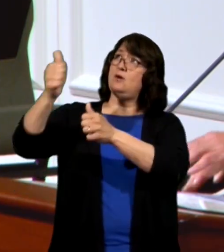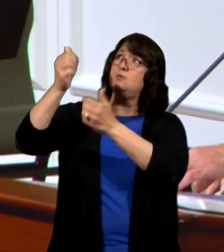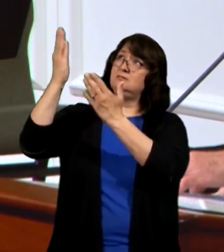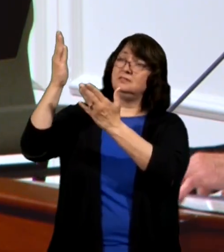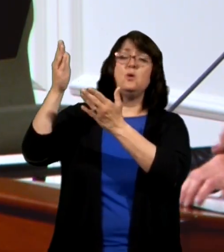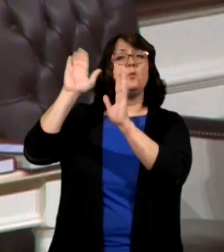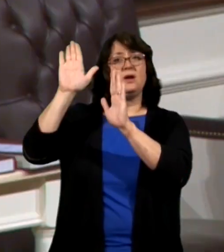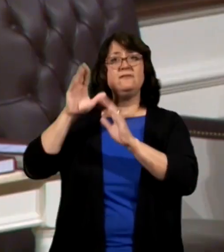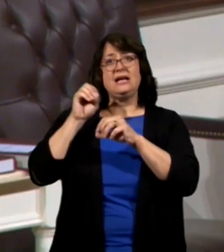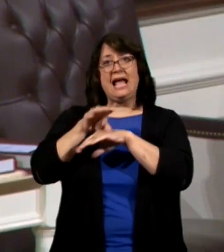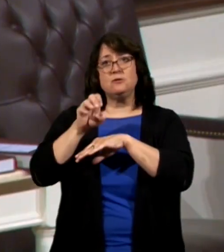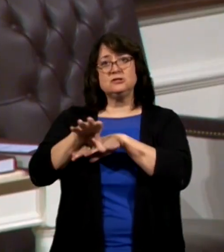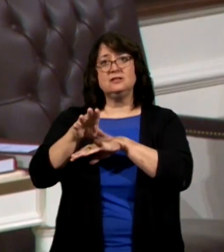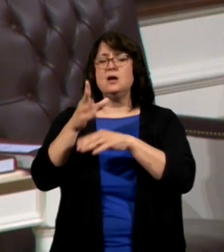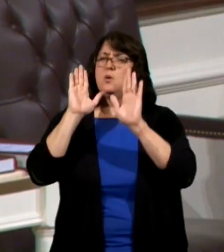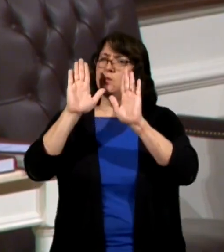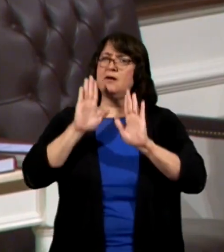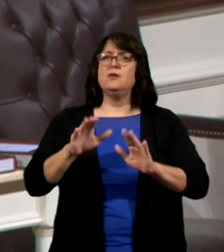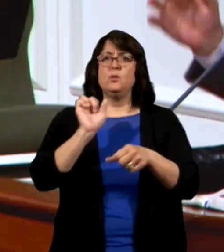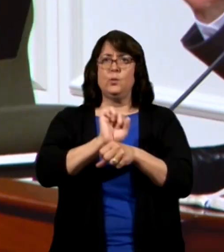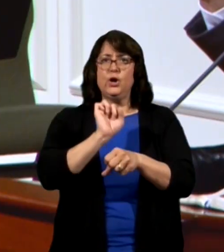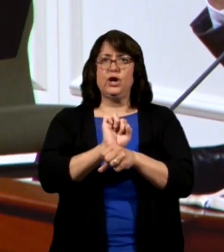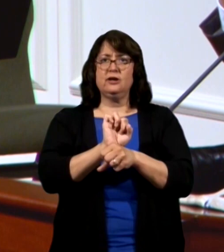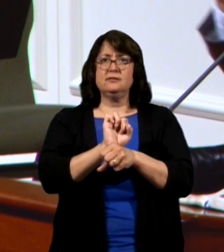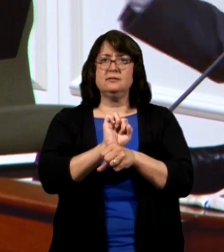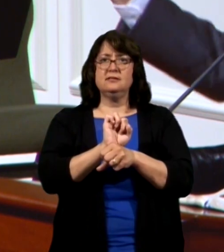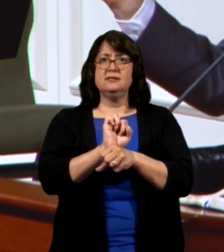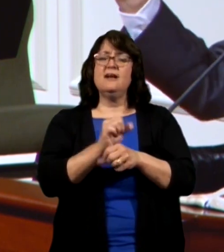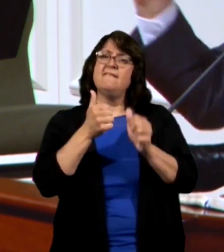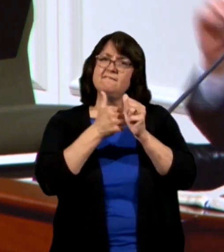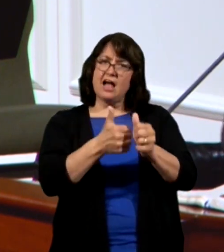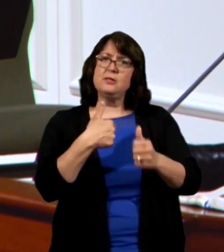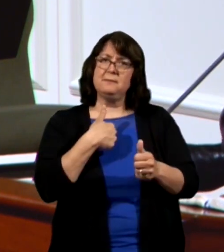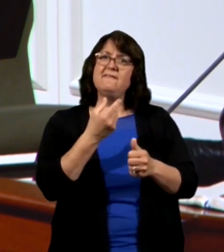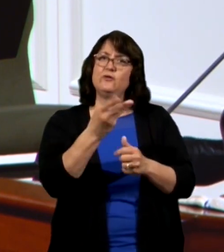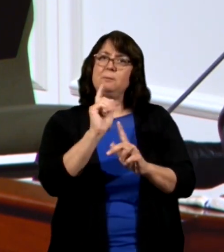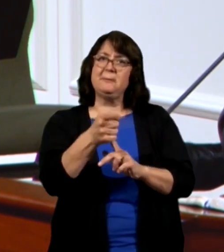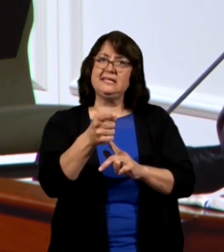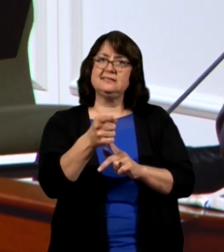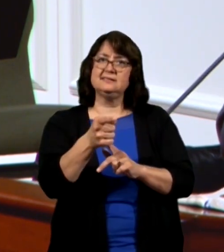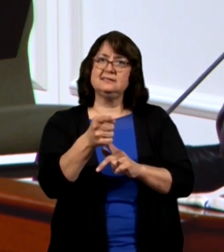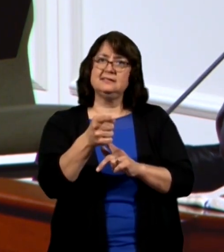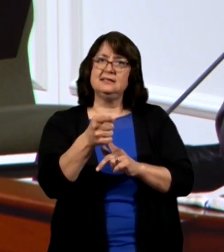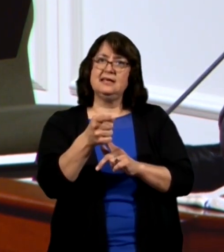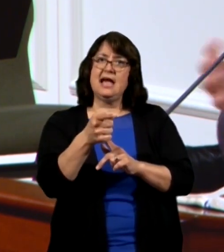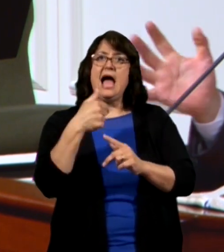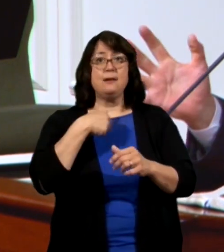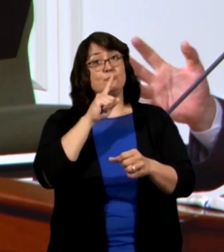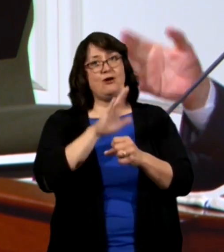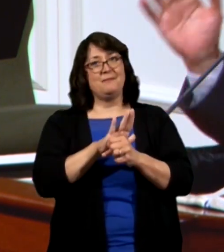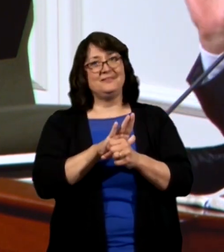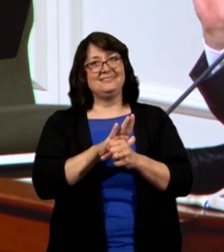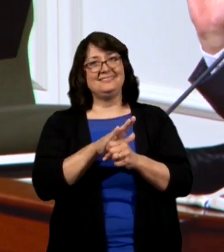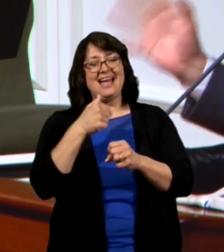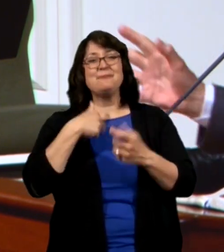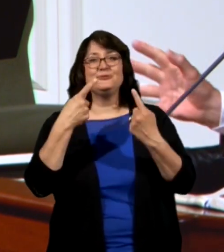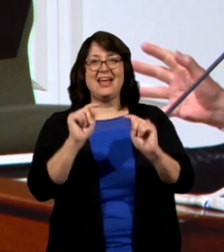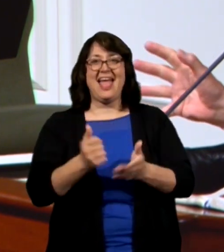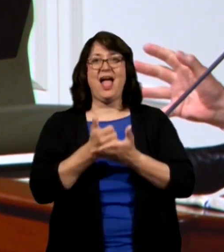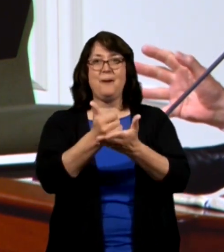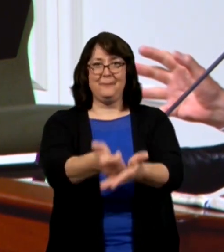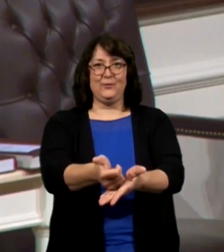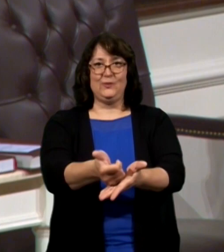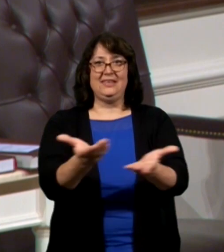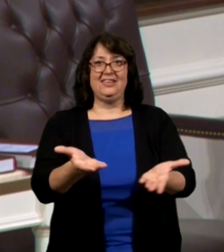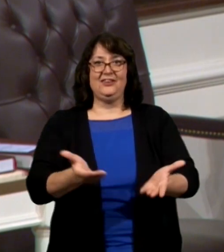counsel and excellent in working. So just follow me for a few minutes and I promise I'm trying to help